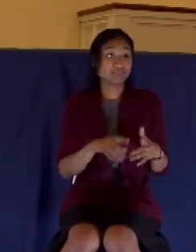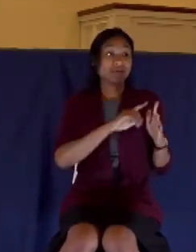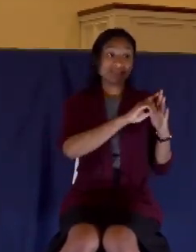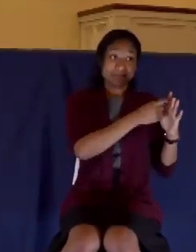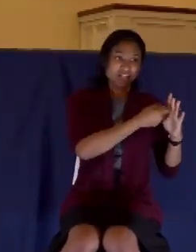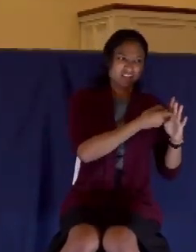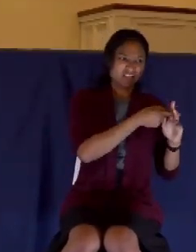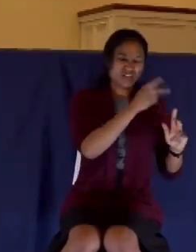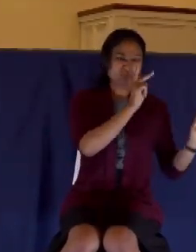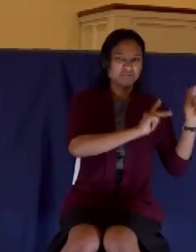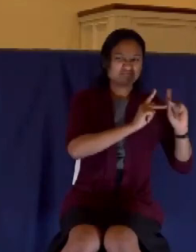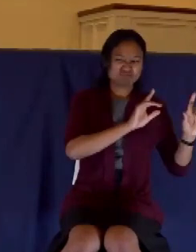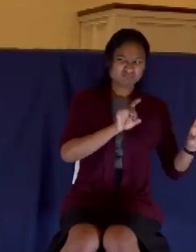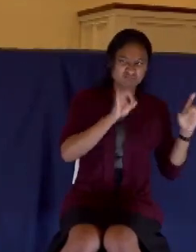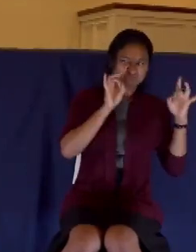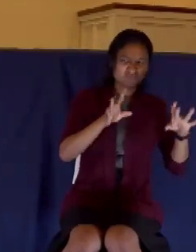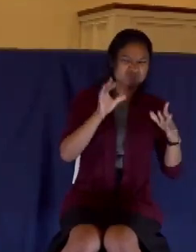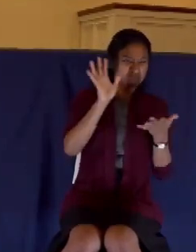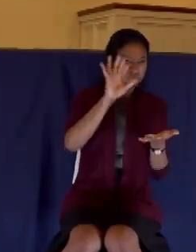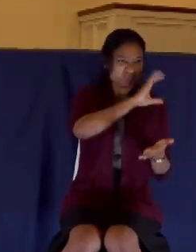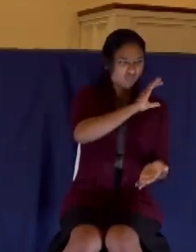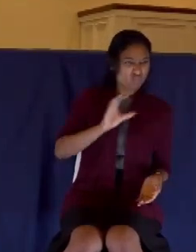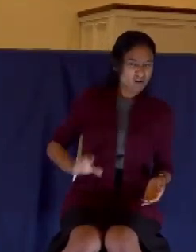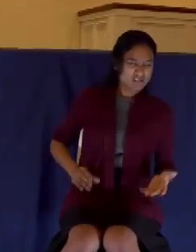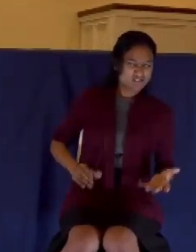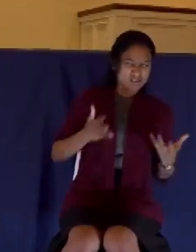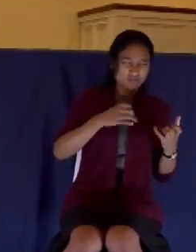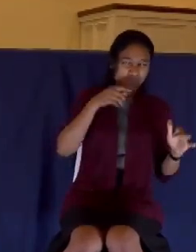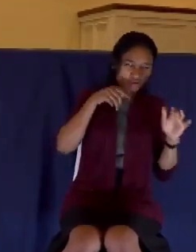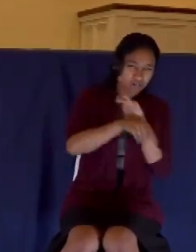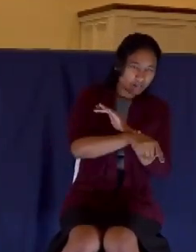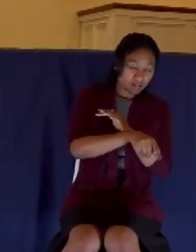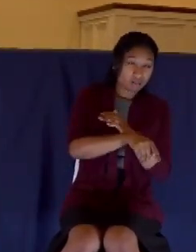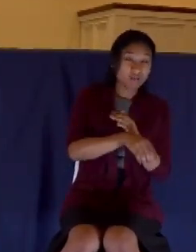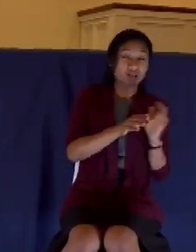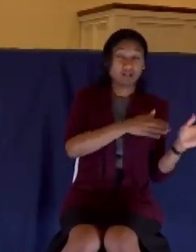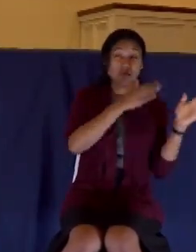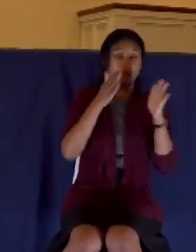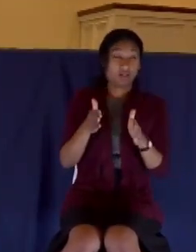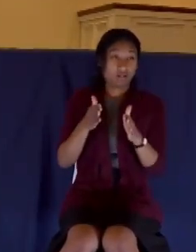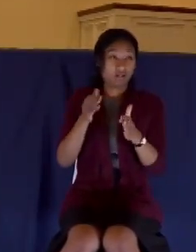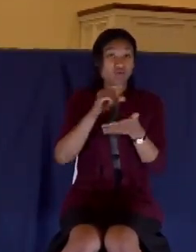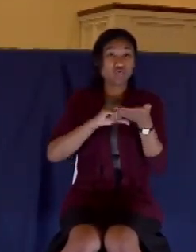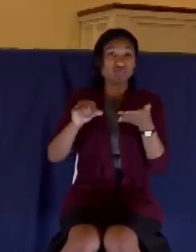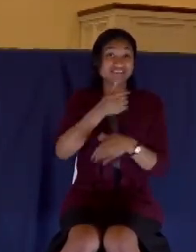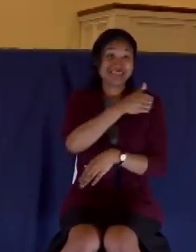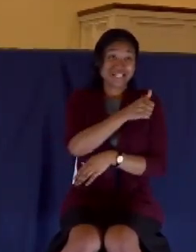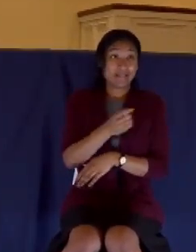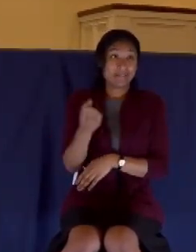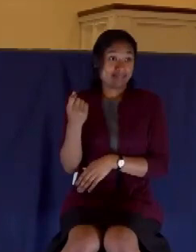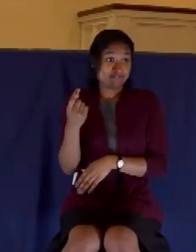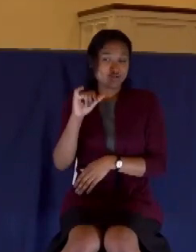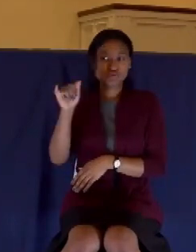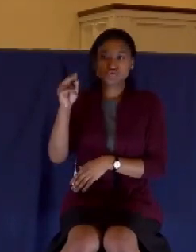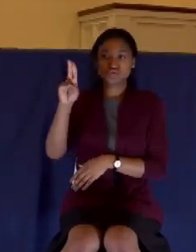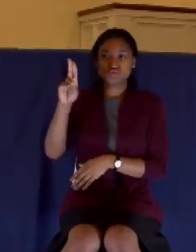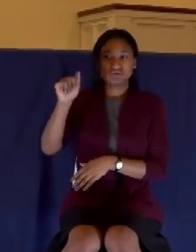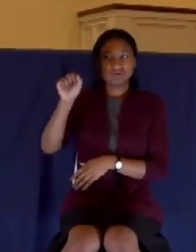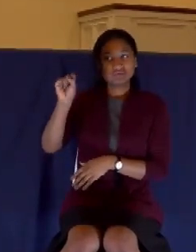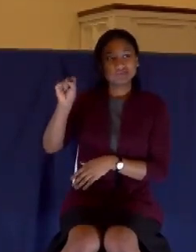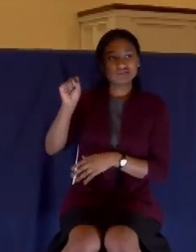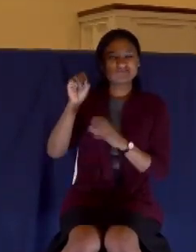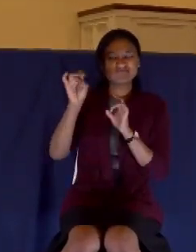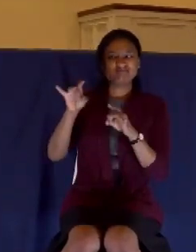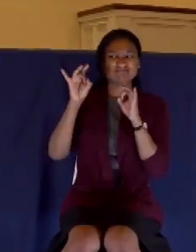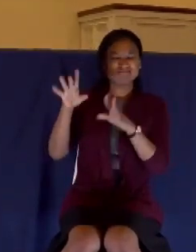people hating Christ, trying to kill him. You have in verses 10 and 11, Judas hating Christ, wanting to betray